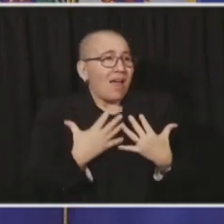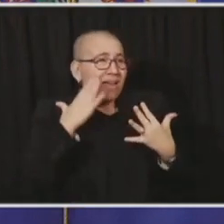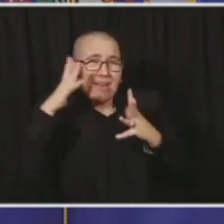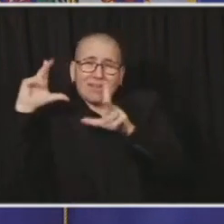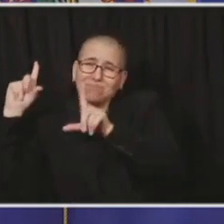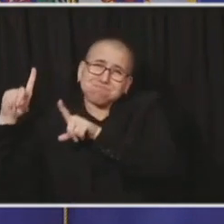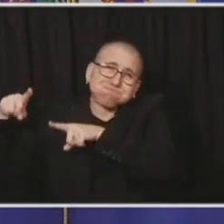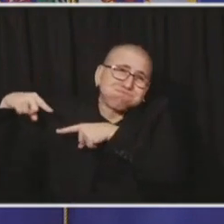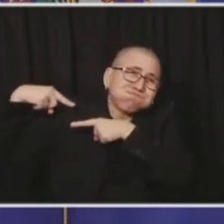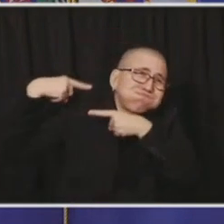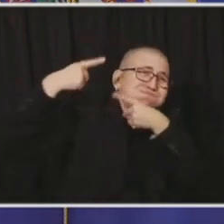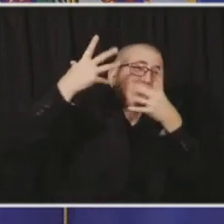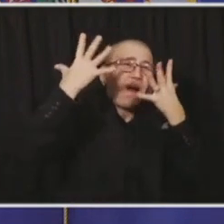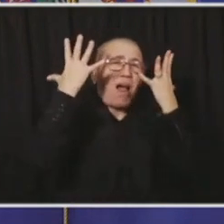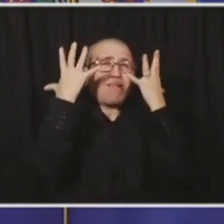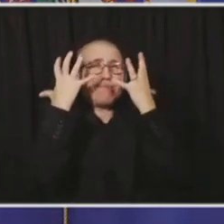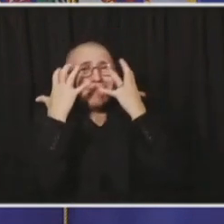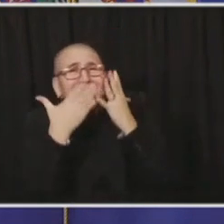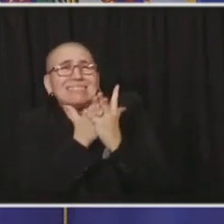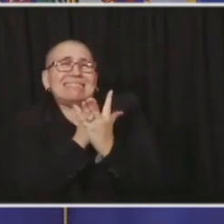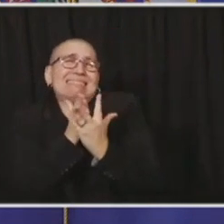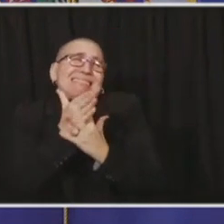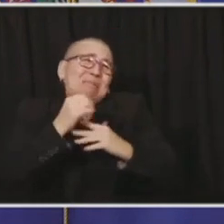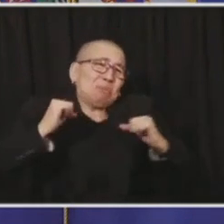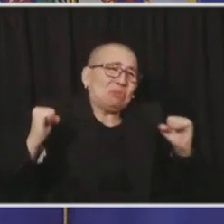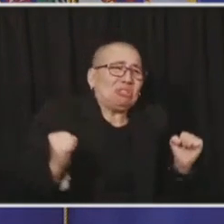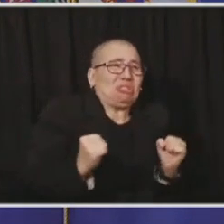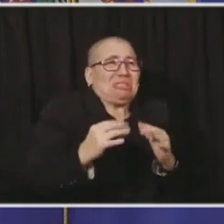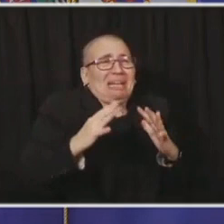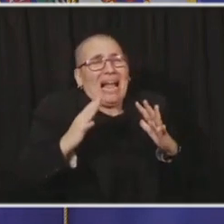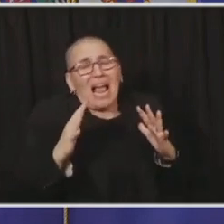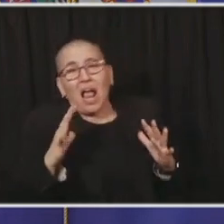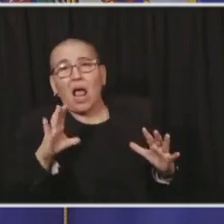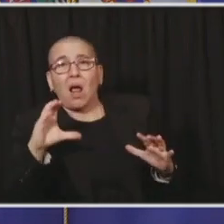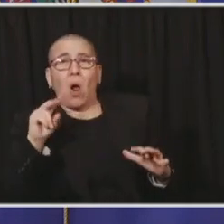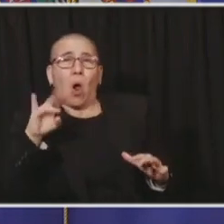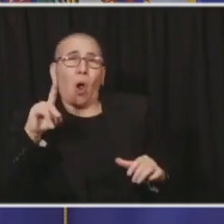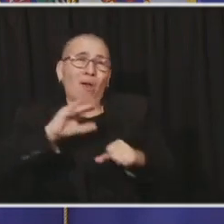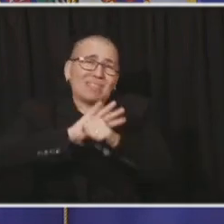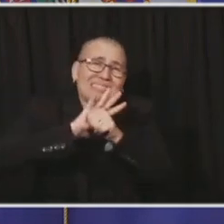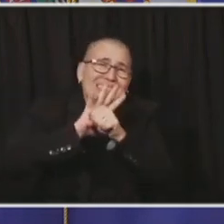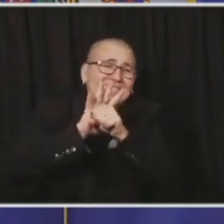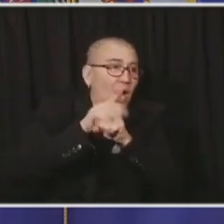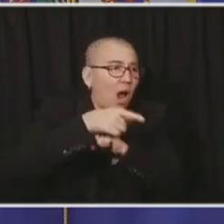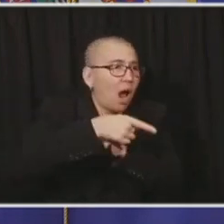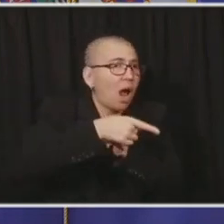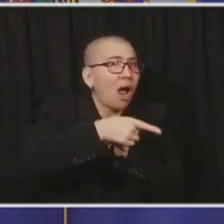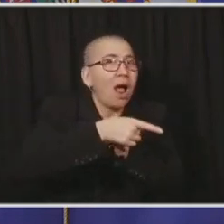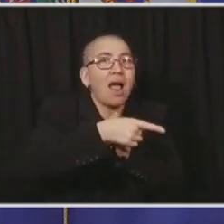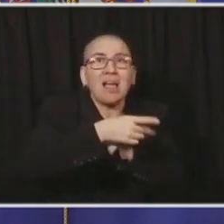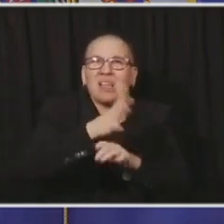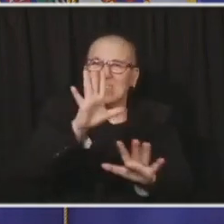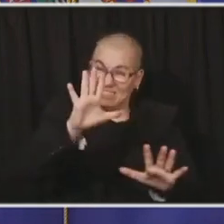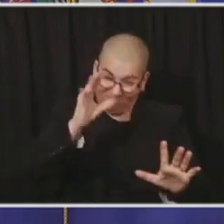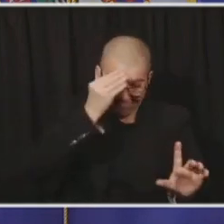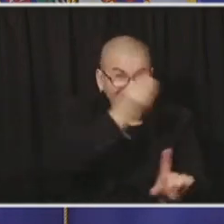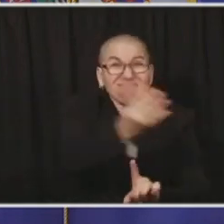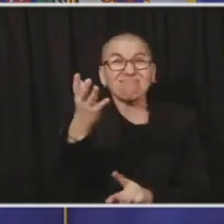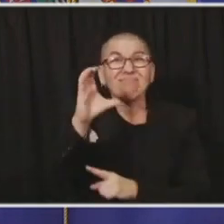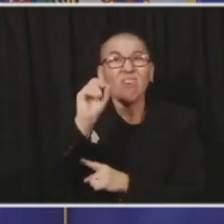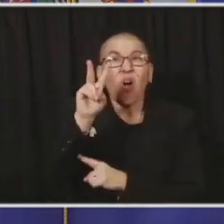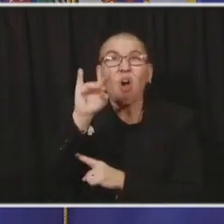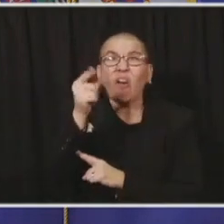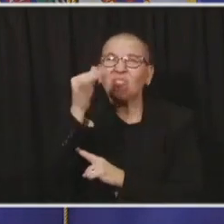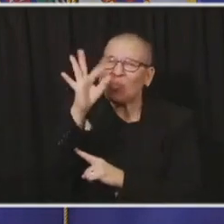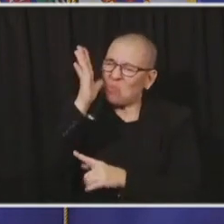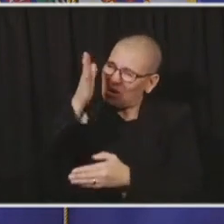this pandemic will end. This pandemic is starting to transfer, but there's a lot of work to be done. There's a lot